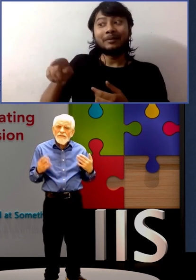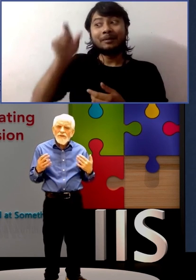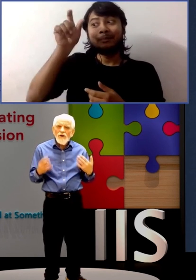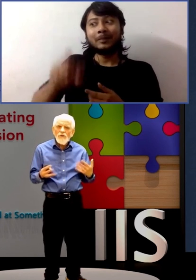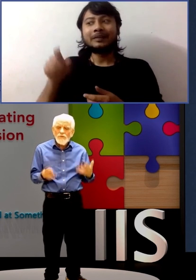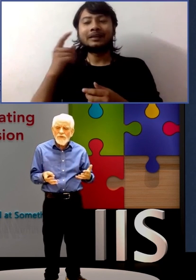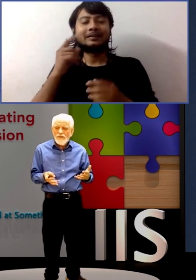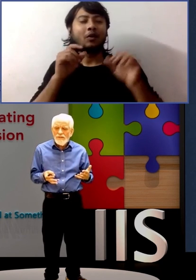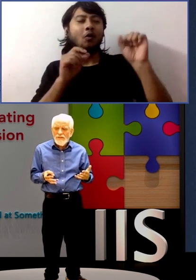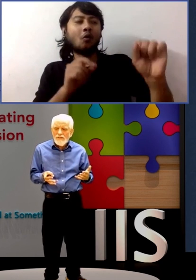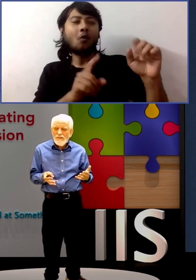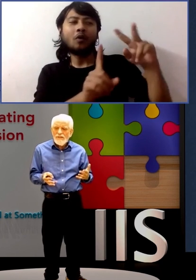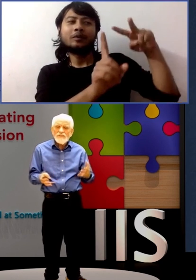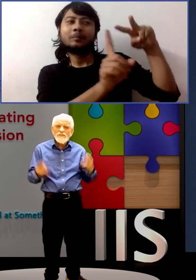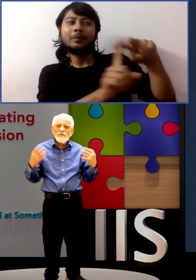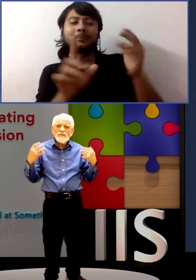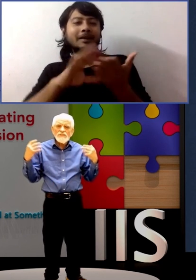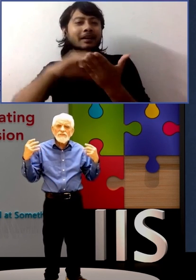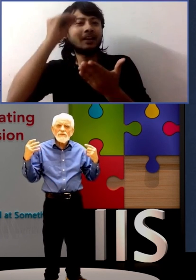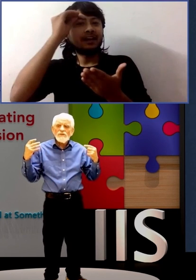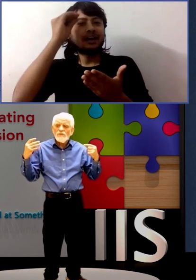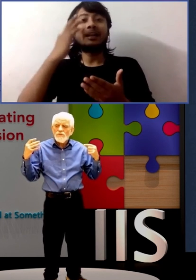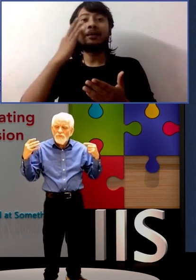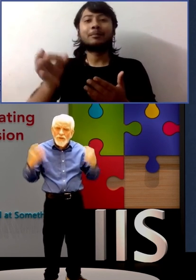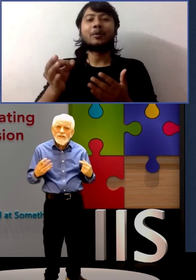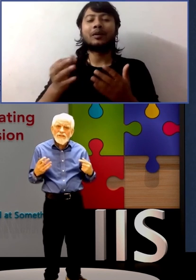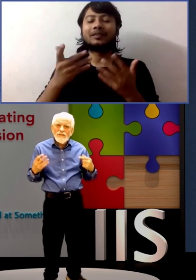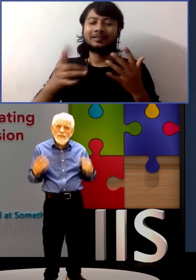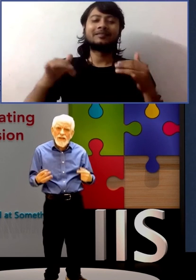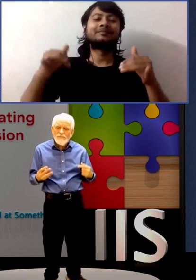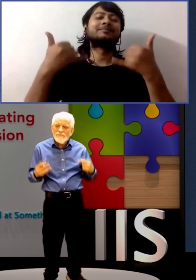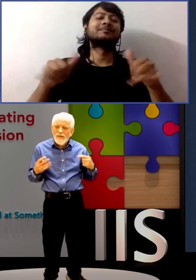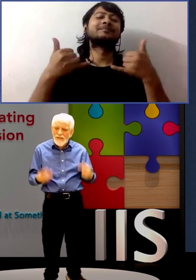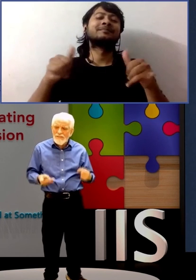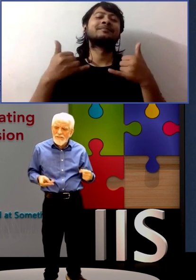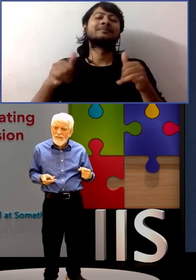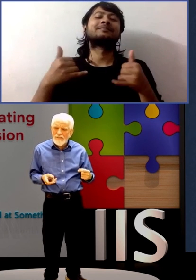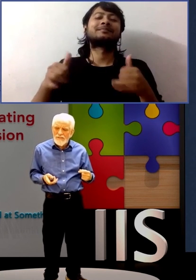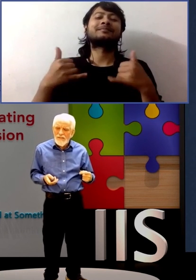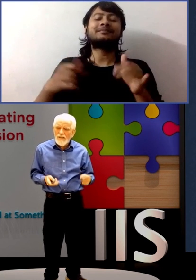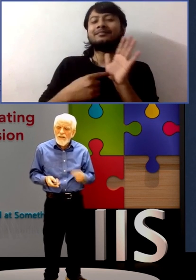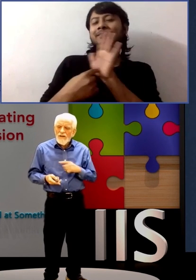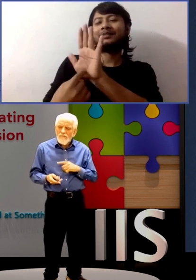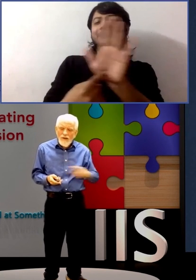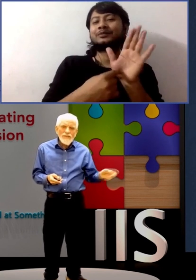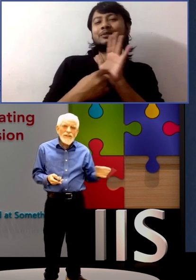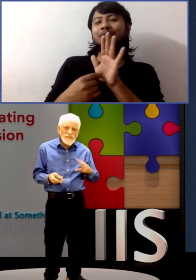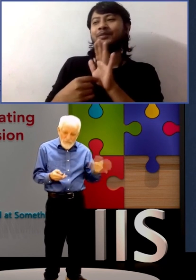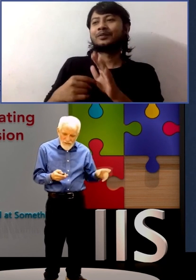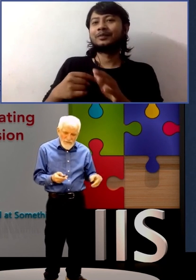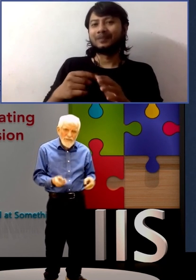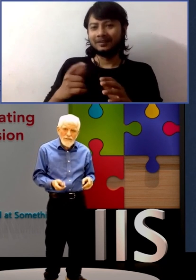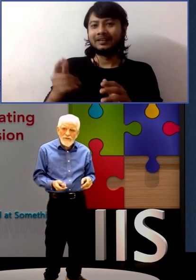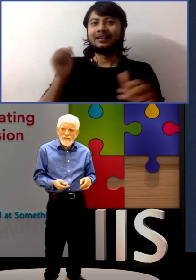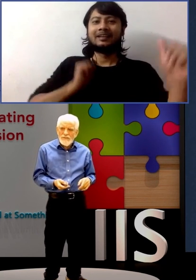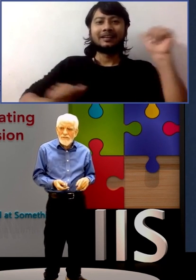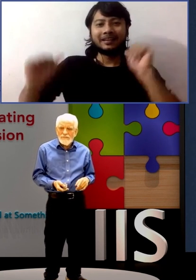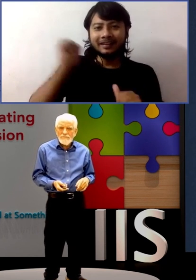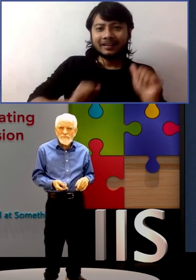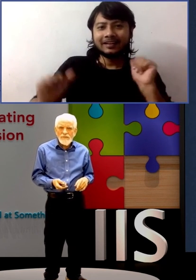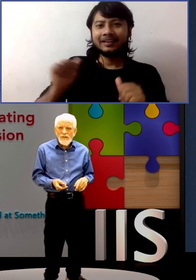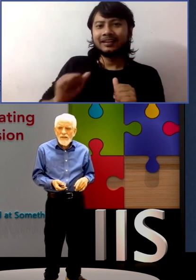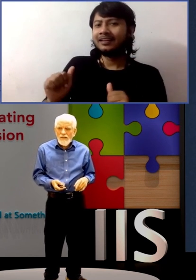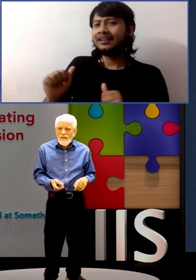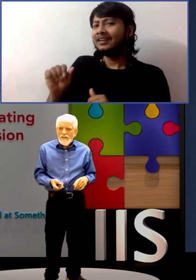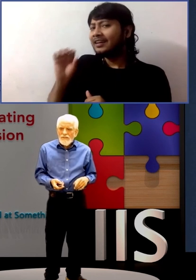The whole point is doing this through real-life exercises, rather than just telling the kid what to do.